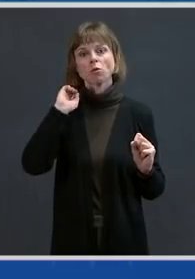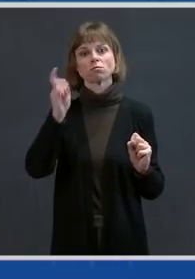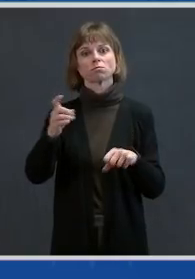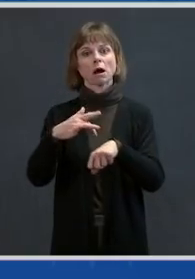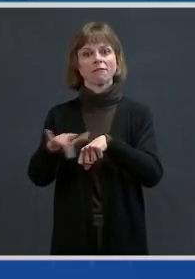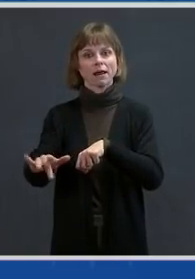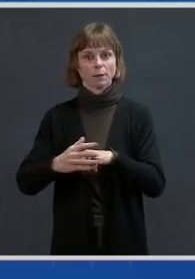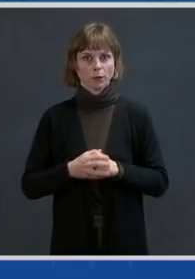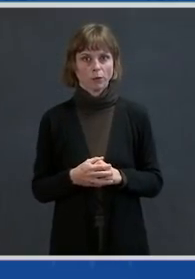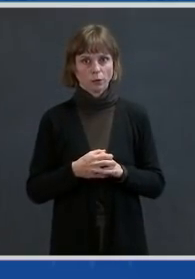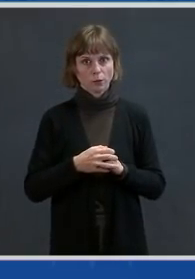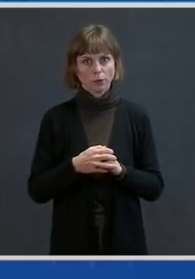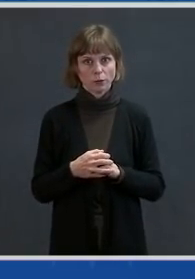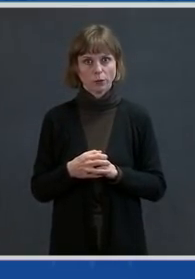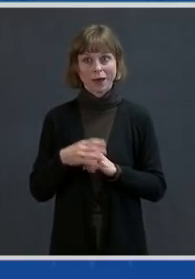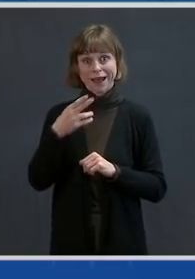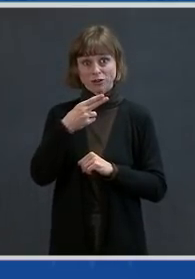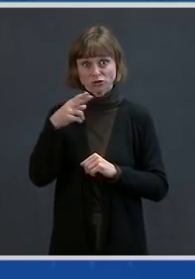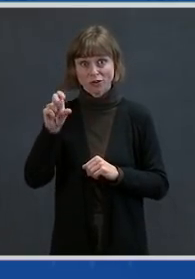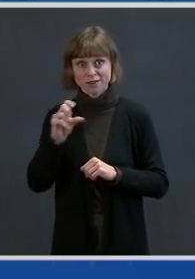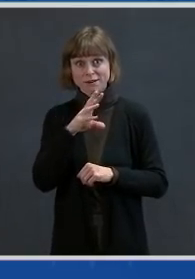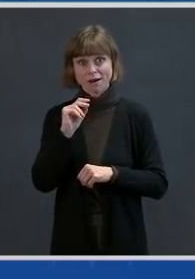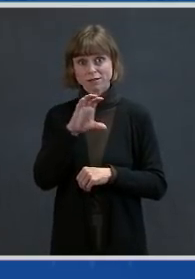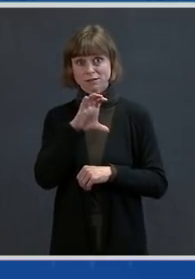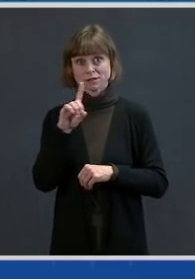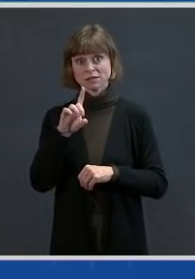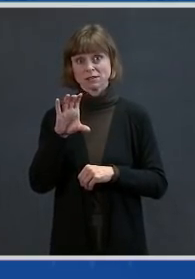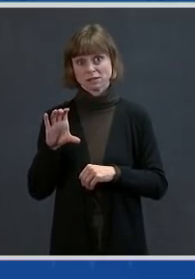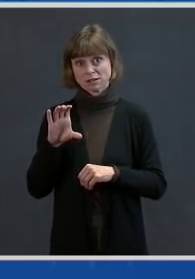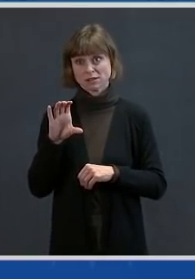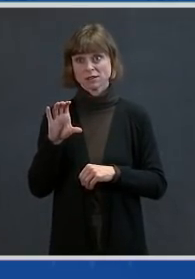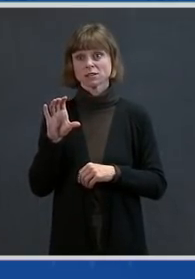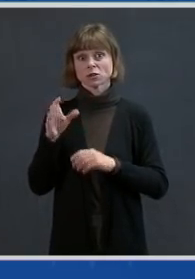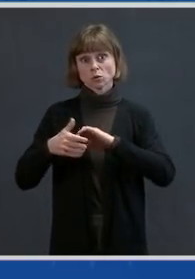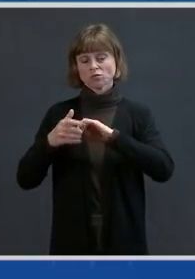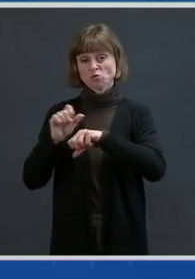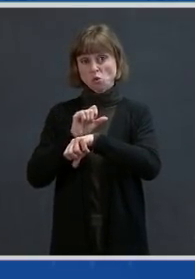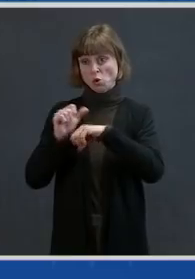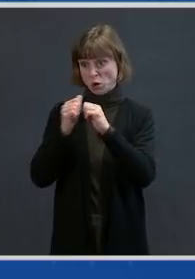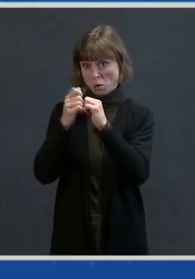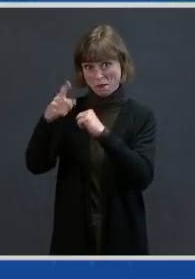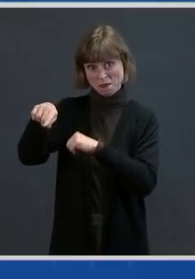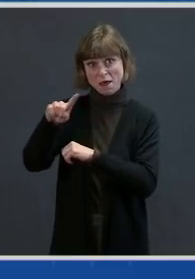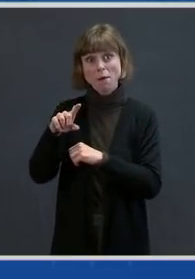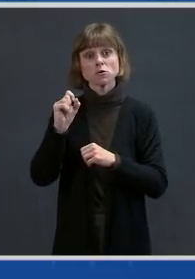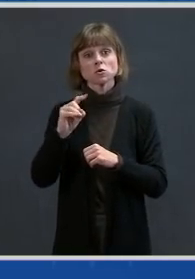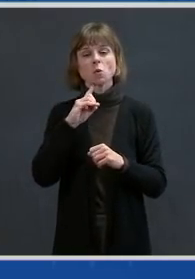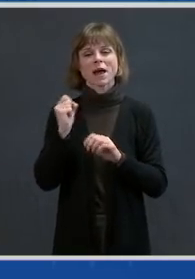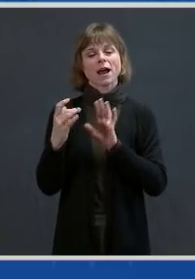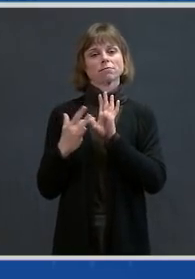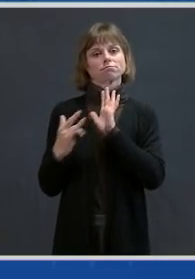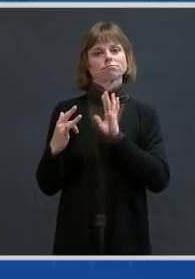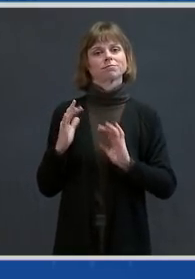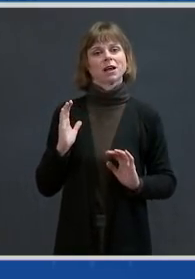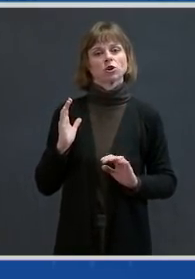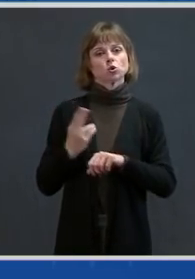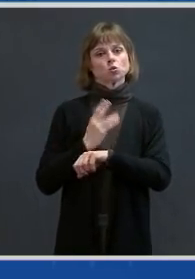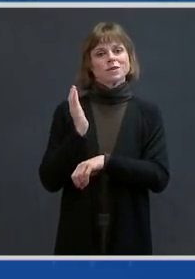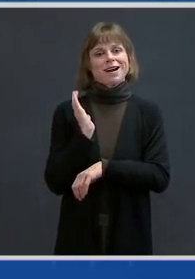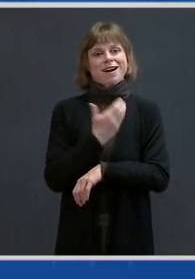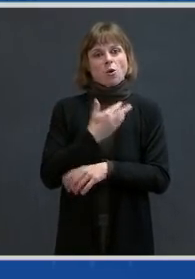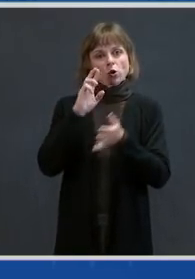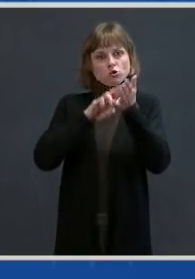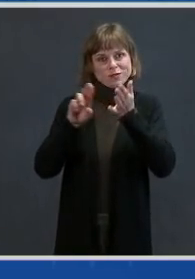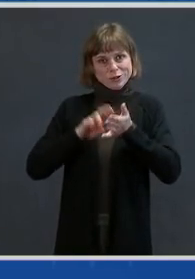HHS and CDC are collaborating with them so they can take advantage of our research and approaches to talking about